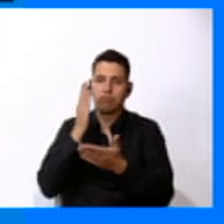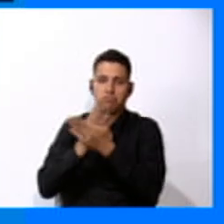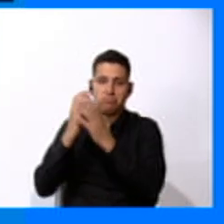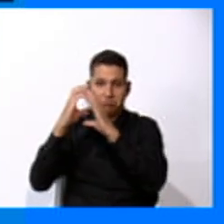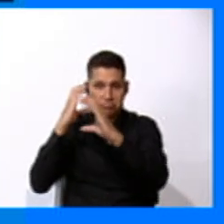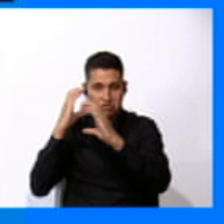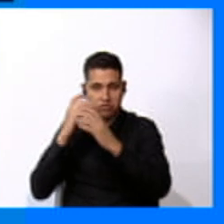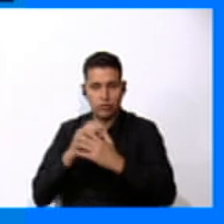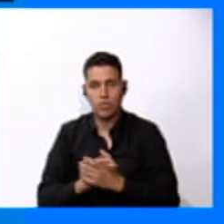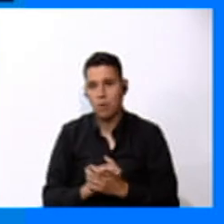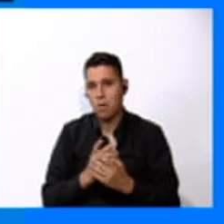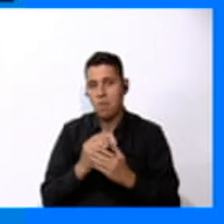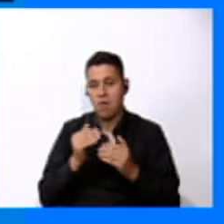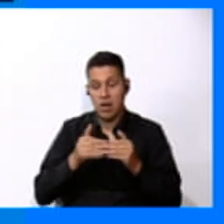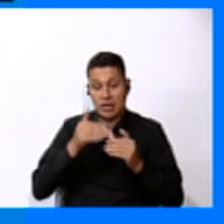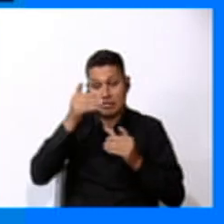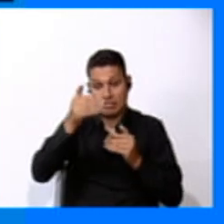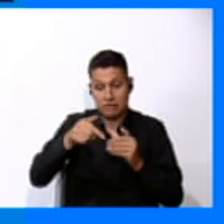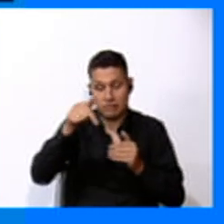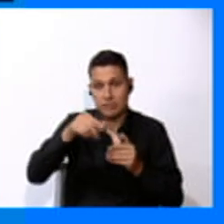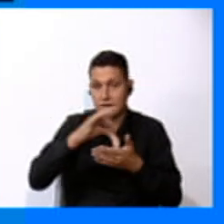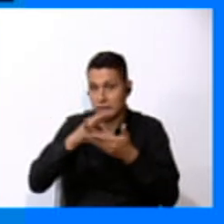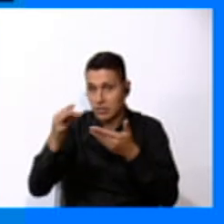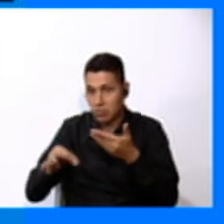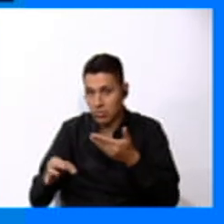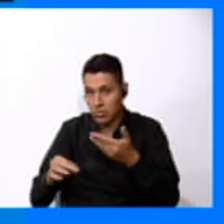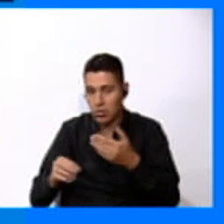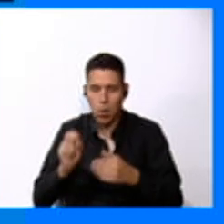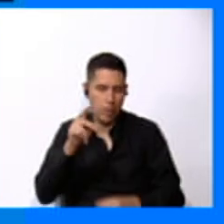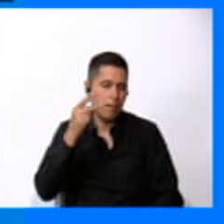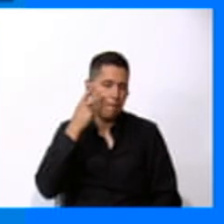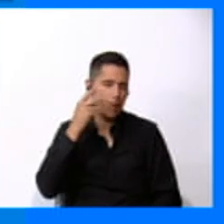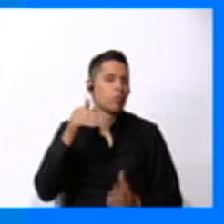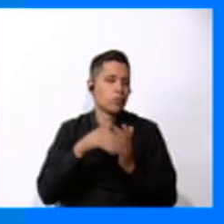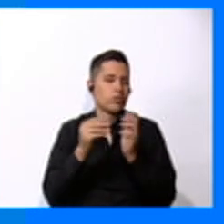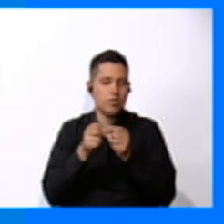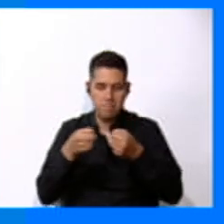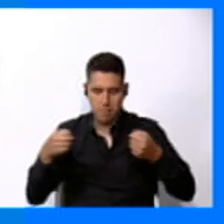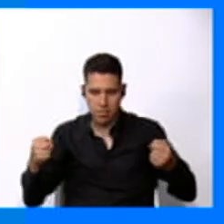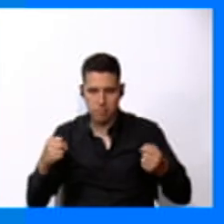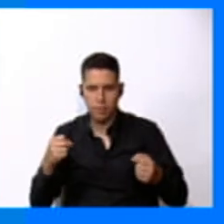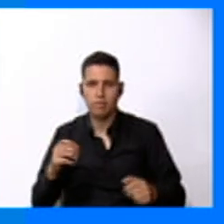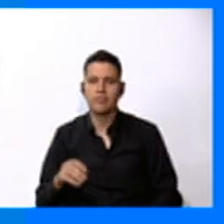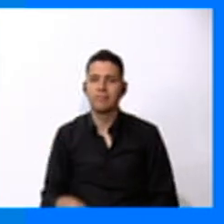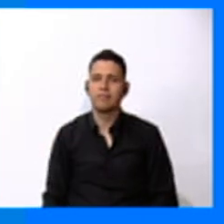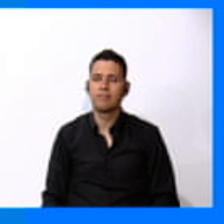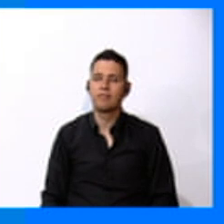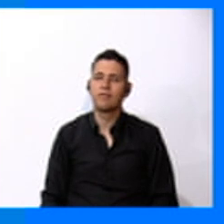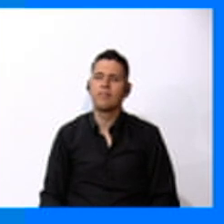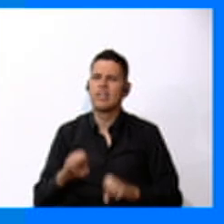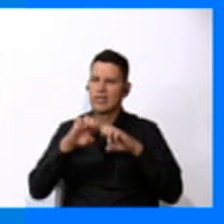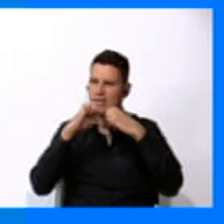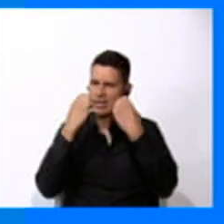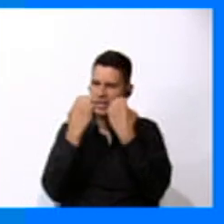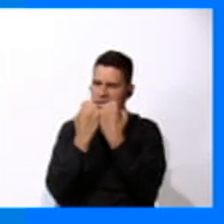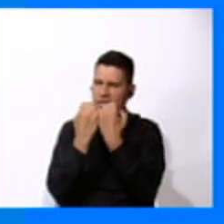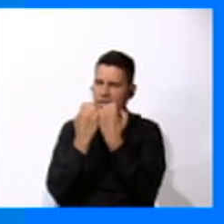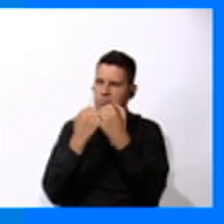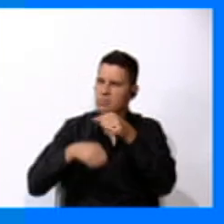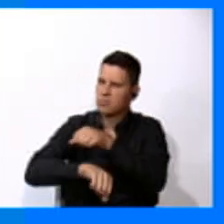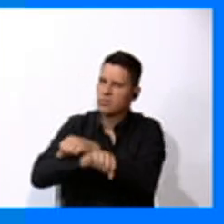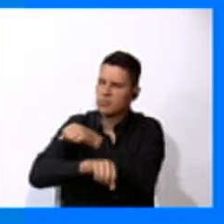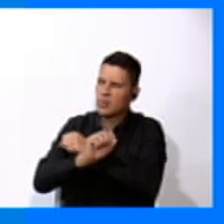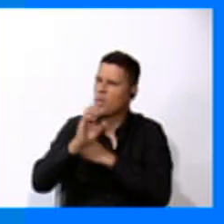In front of the school? Let's see the map. Where is the stadium? Hmm.